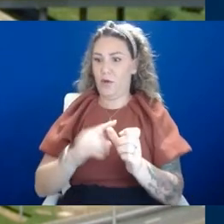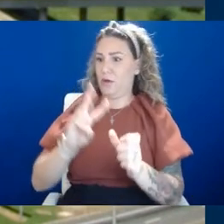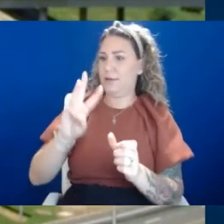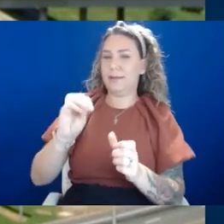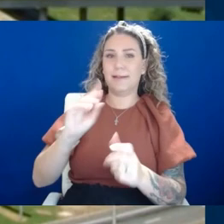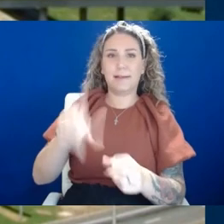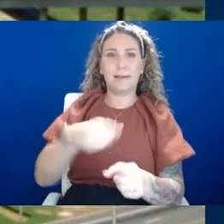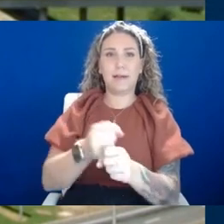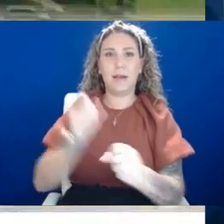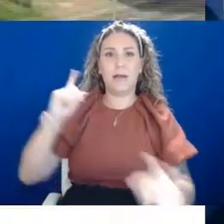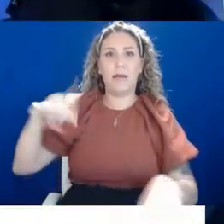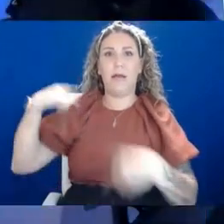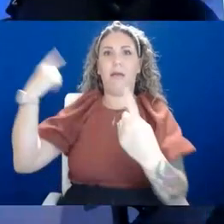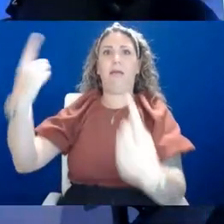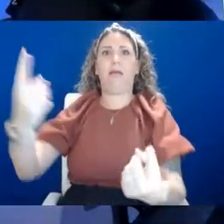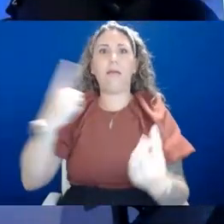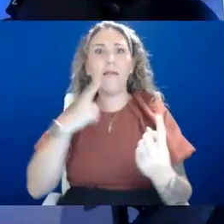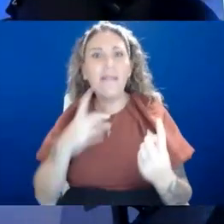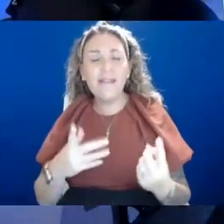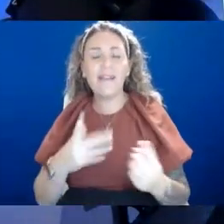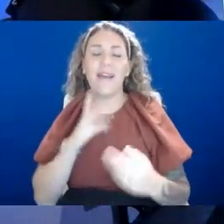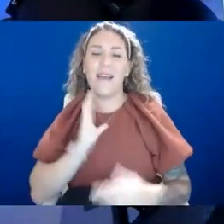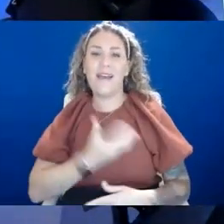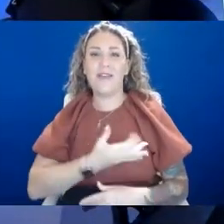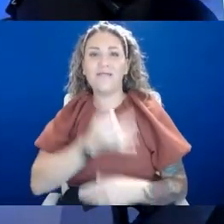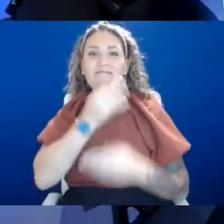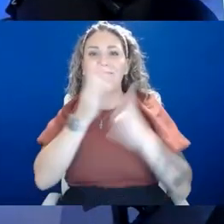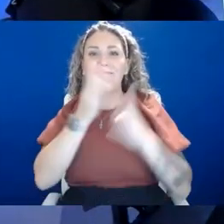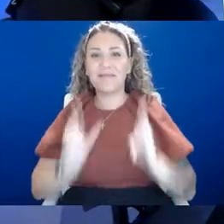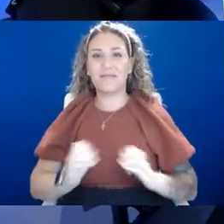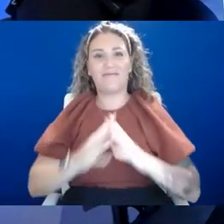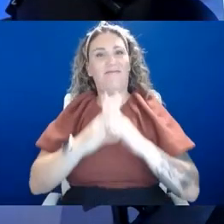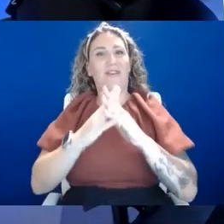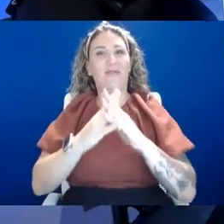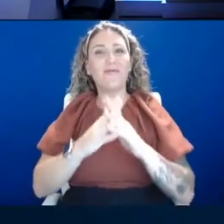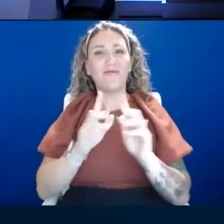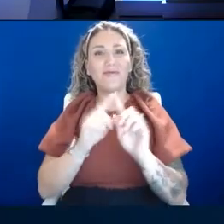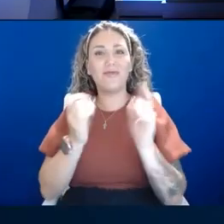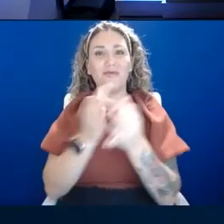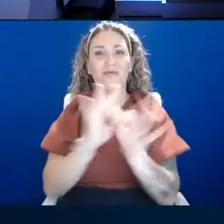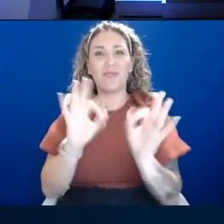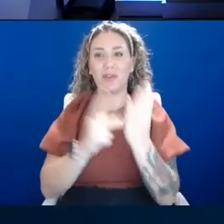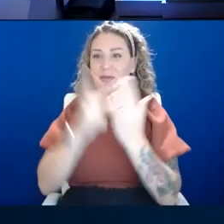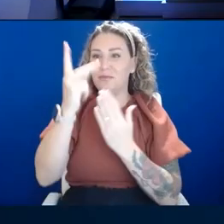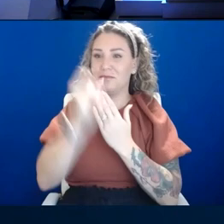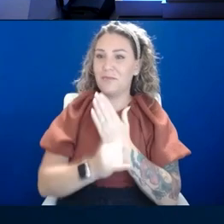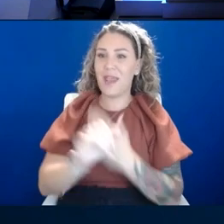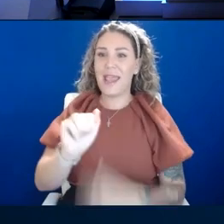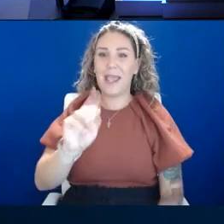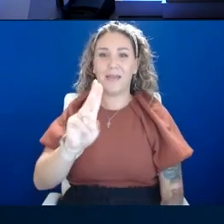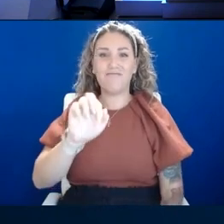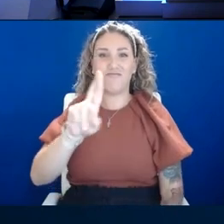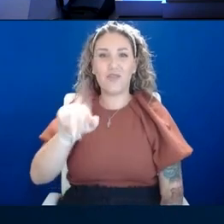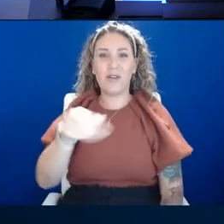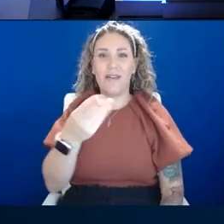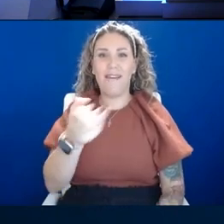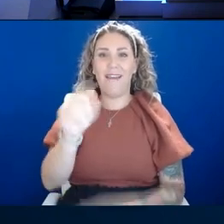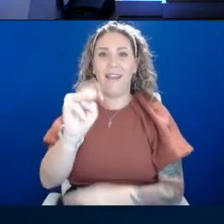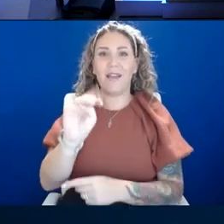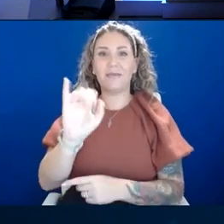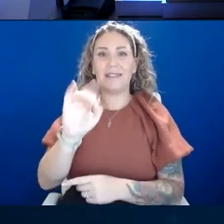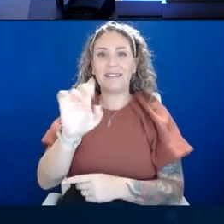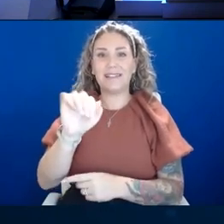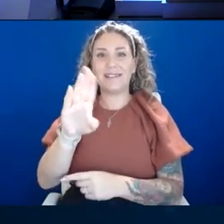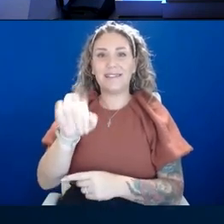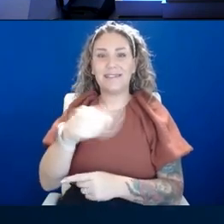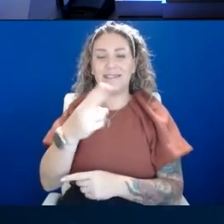today. Our experts include the founder of the Freedom Project, Abraham Cisse. Also, we have Dr.